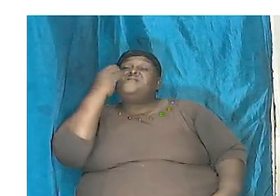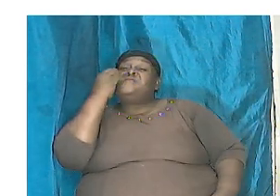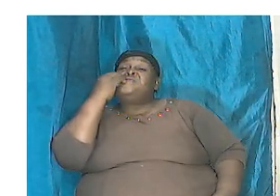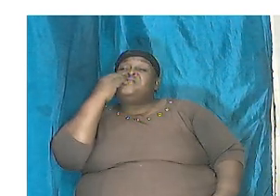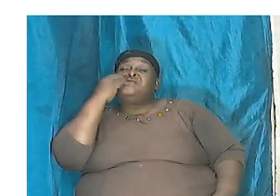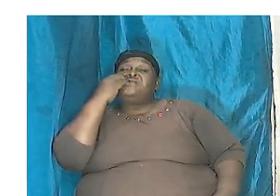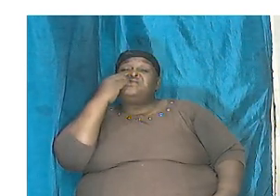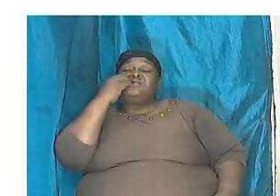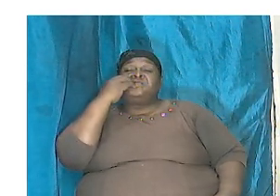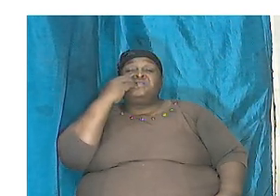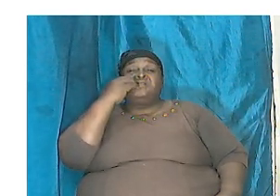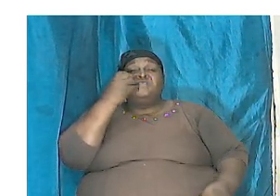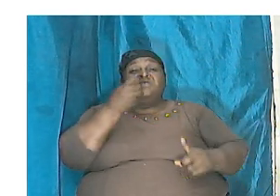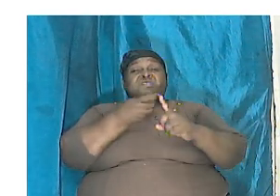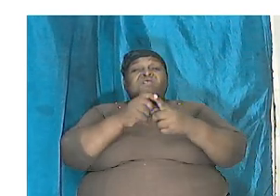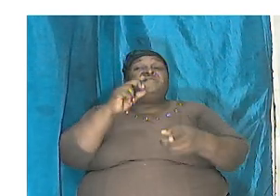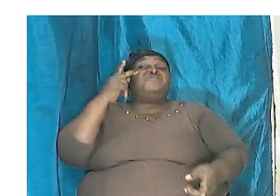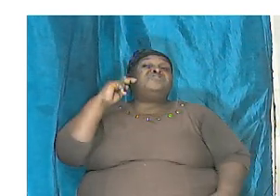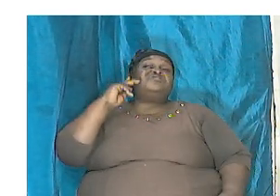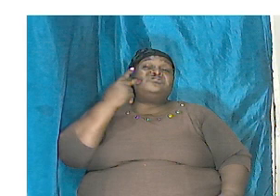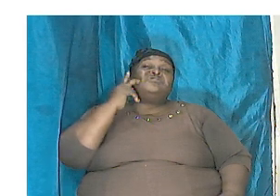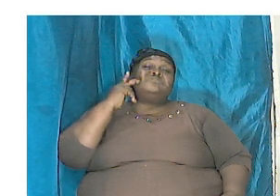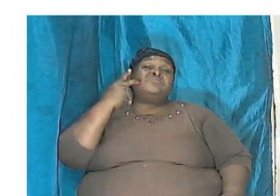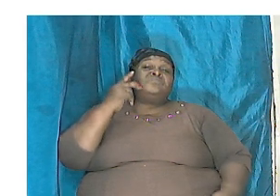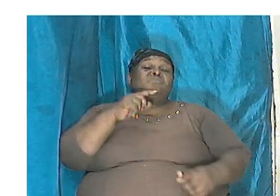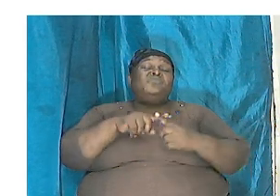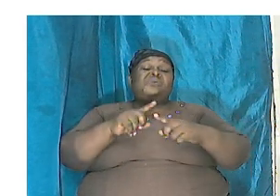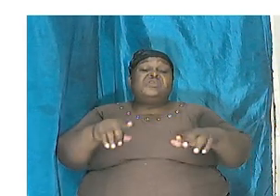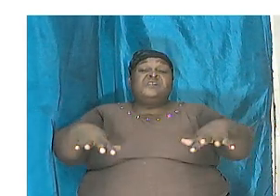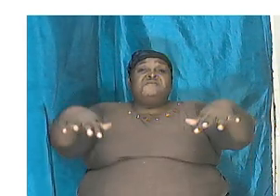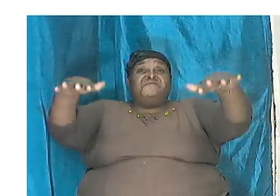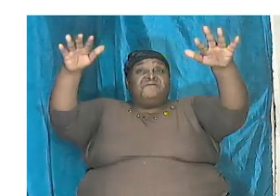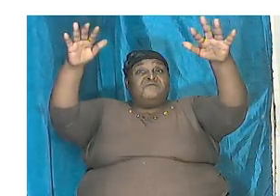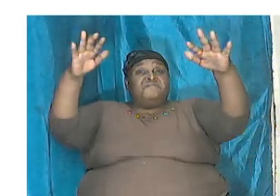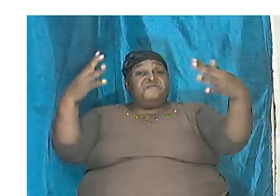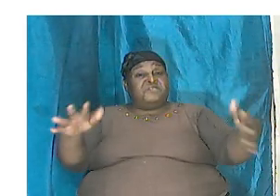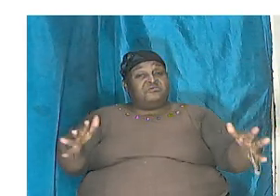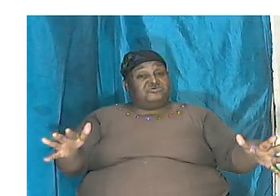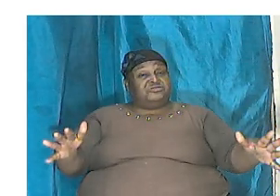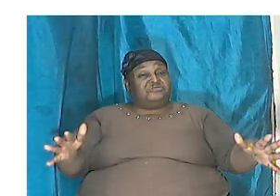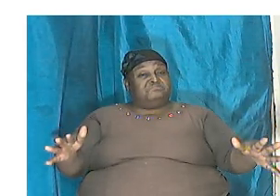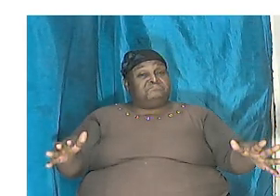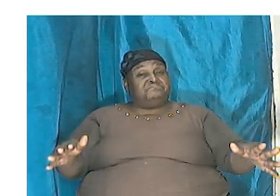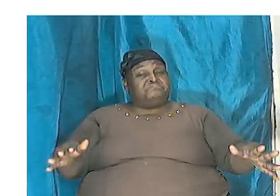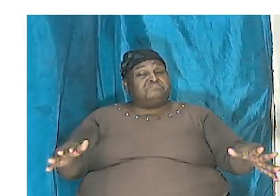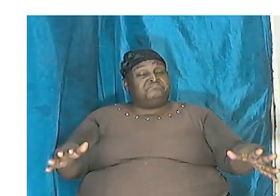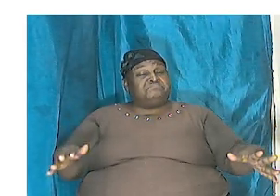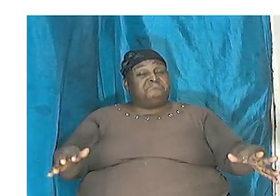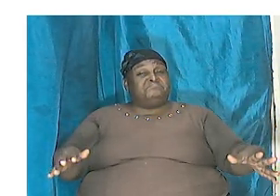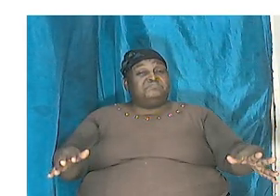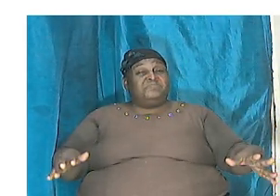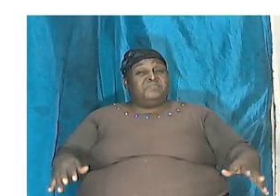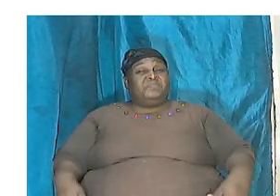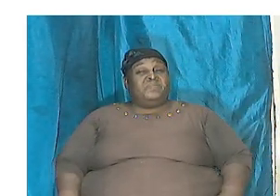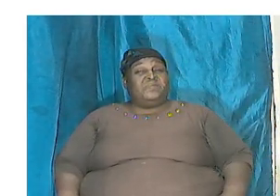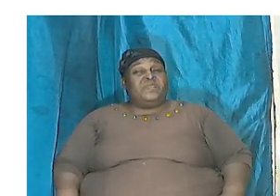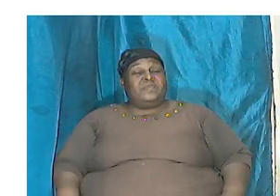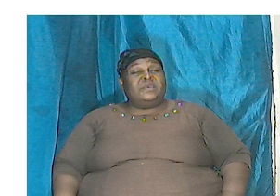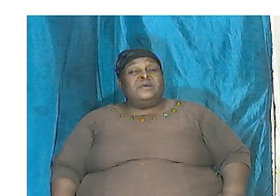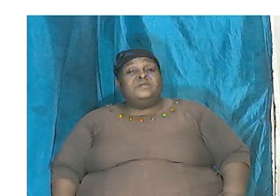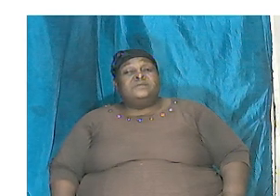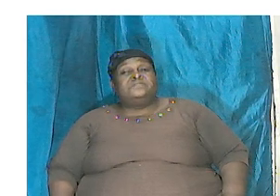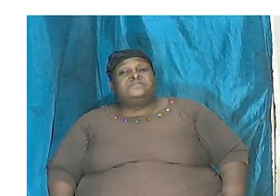earth it was only after the flood in Genesis chapter 9 you know brothers and sisters remember now